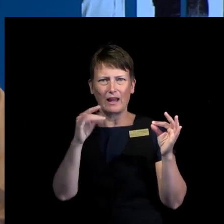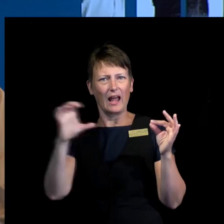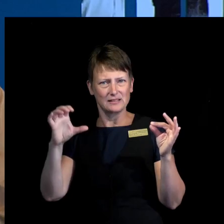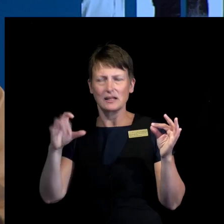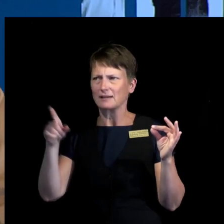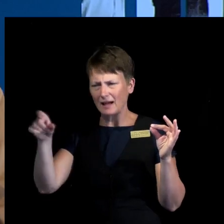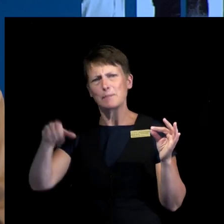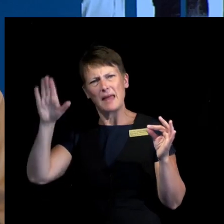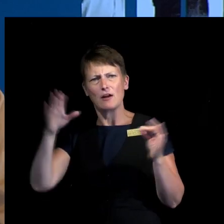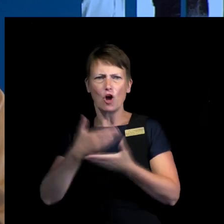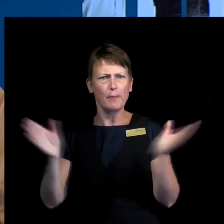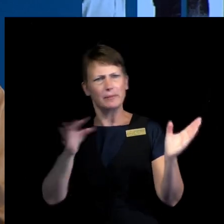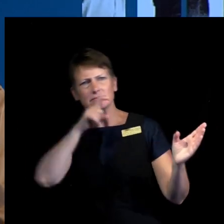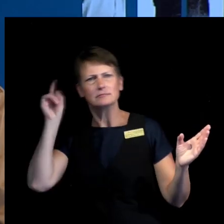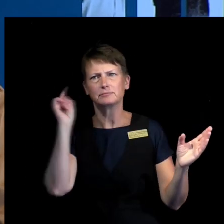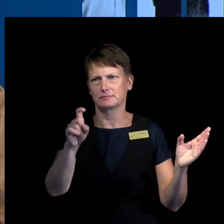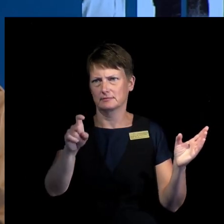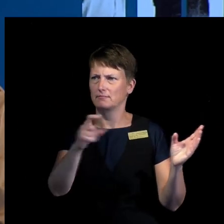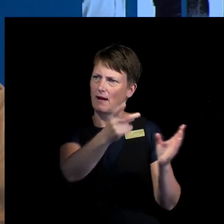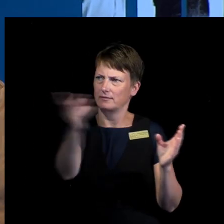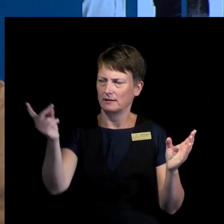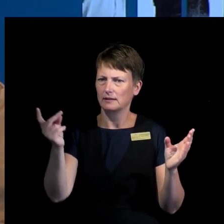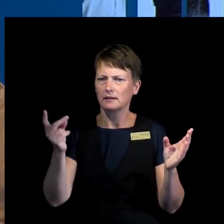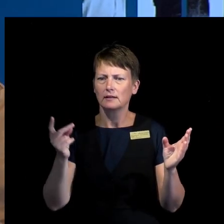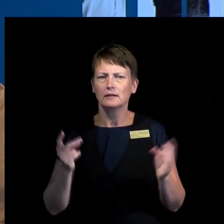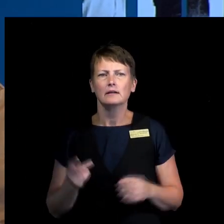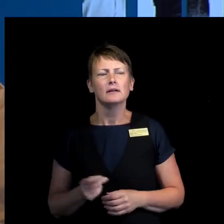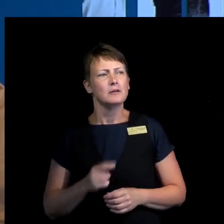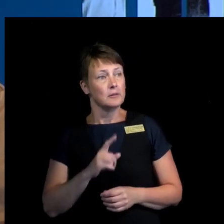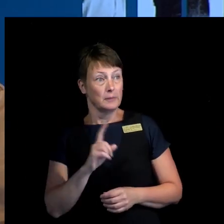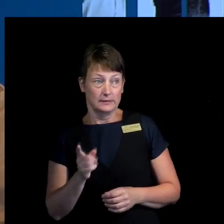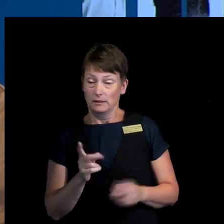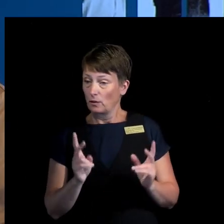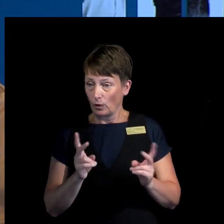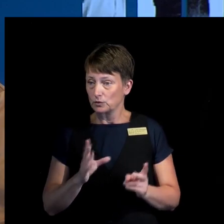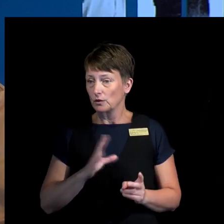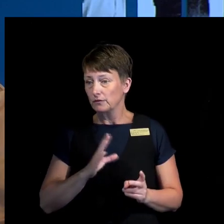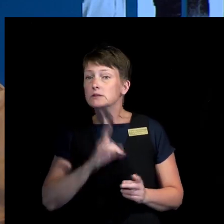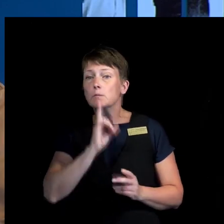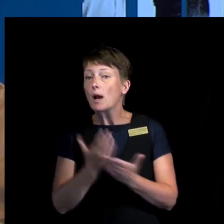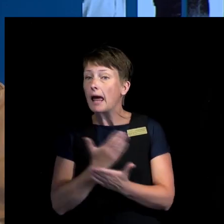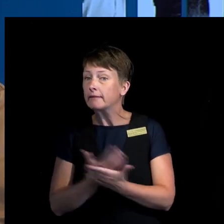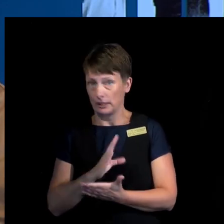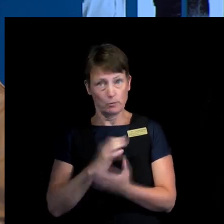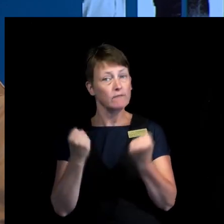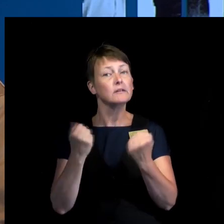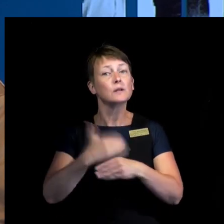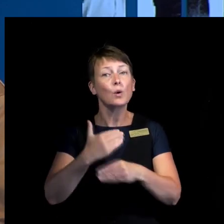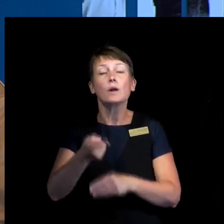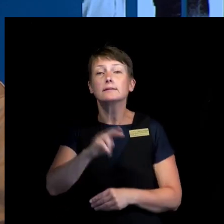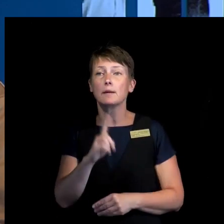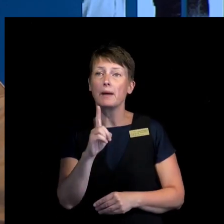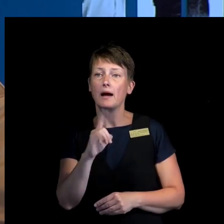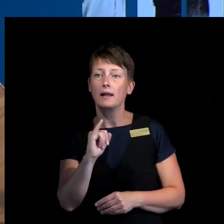is that small countries can play a big role. And we have seen that happening in countries like Liechtenstein, who took a very